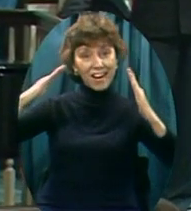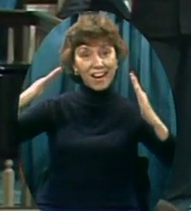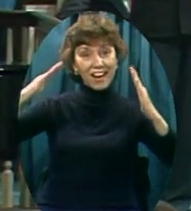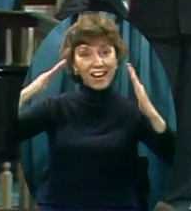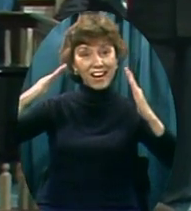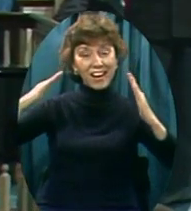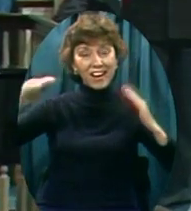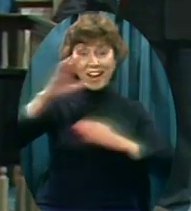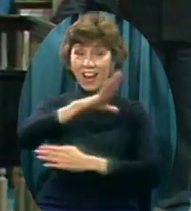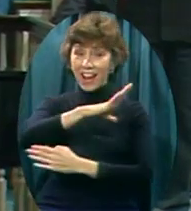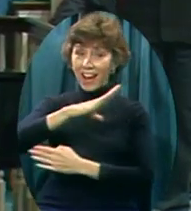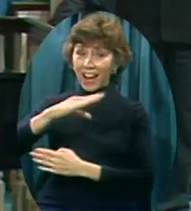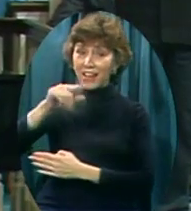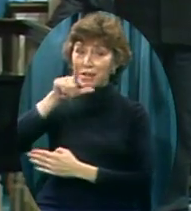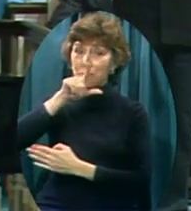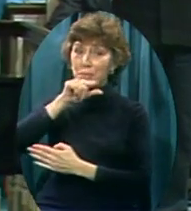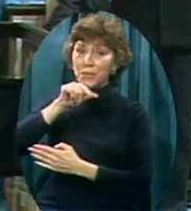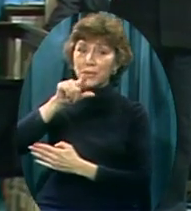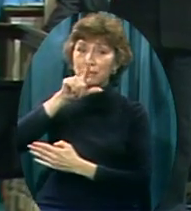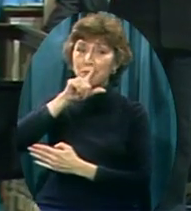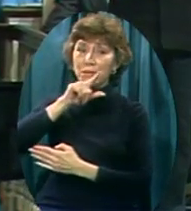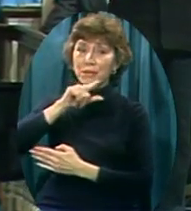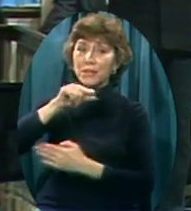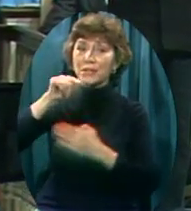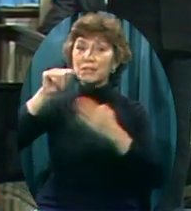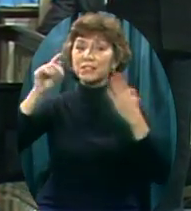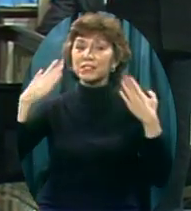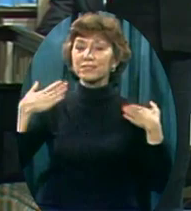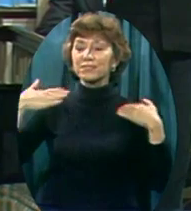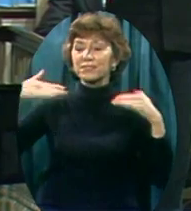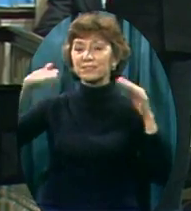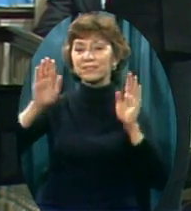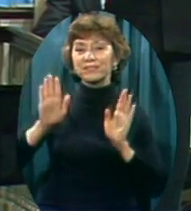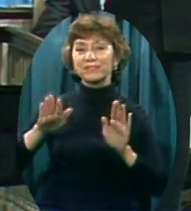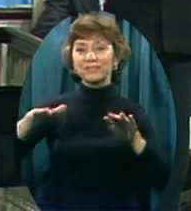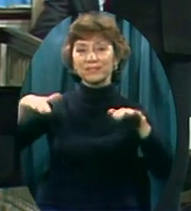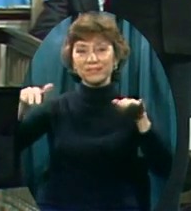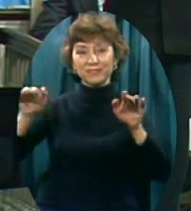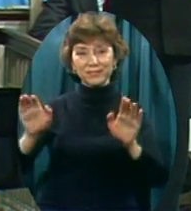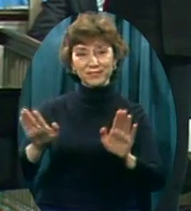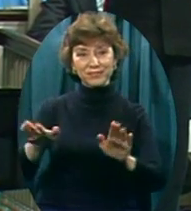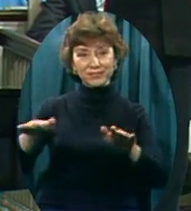And the sparrow can fly